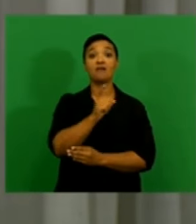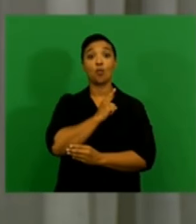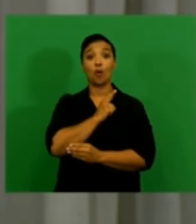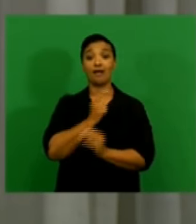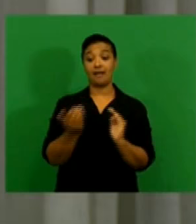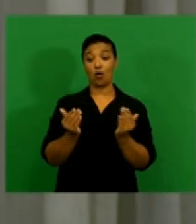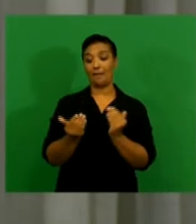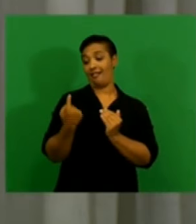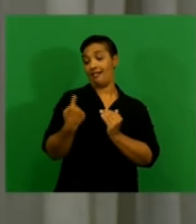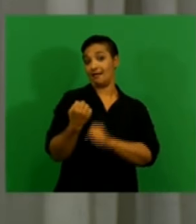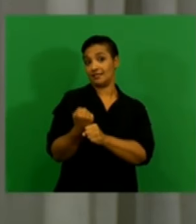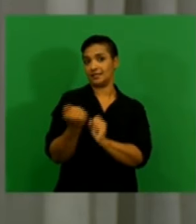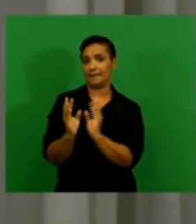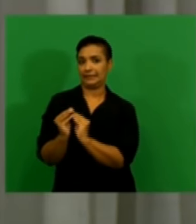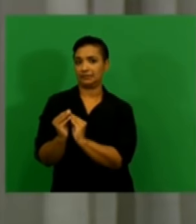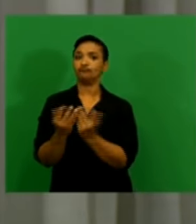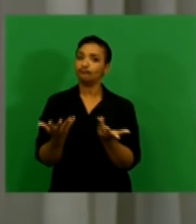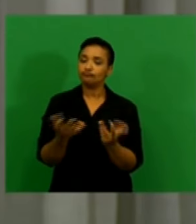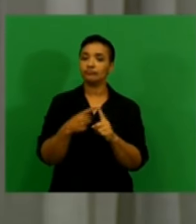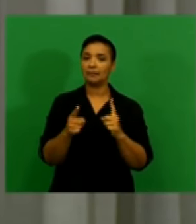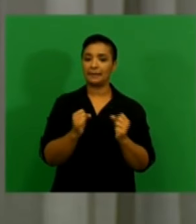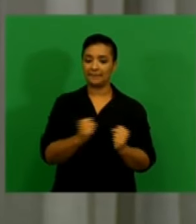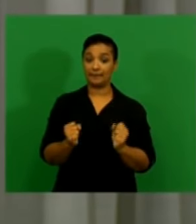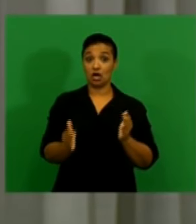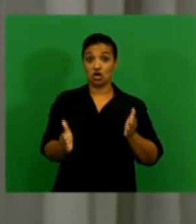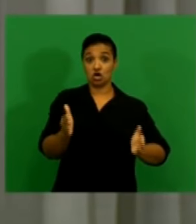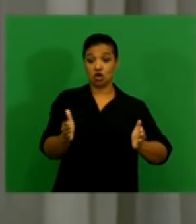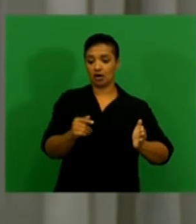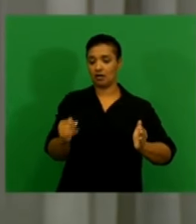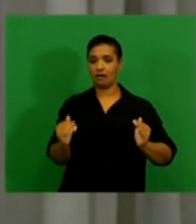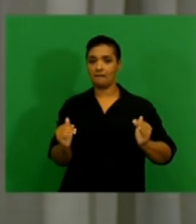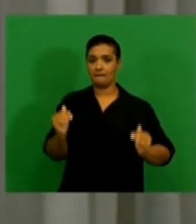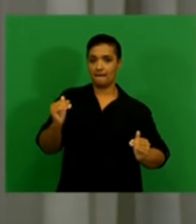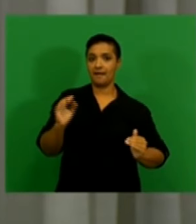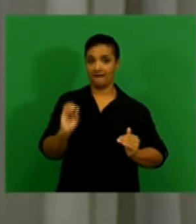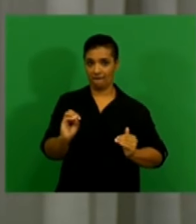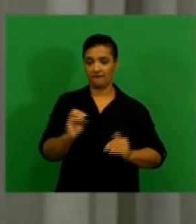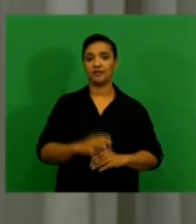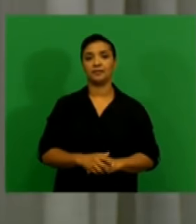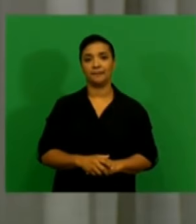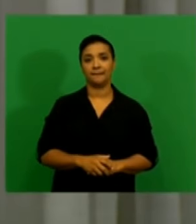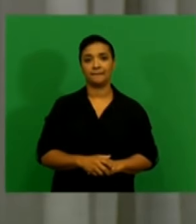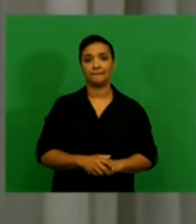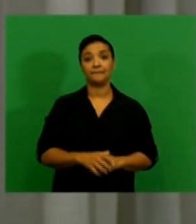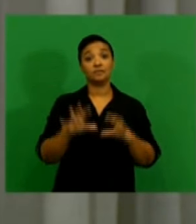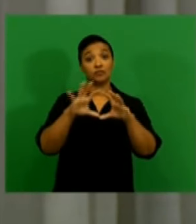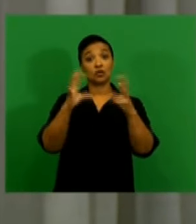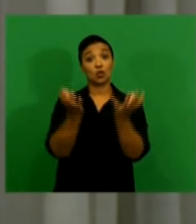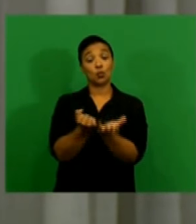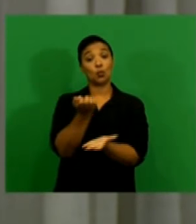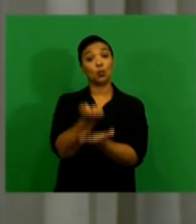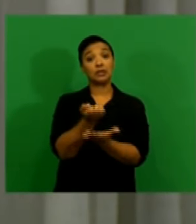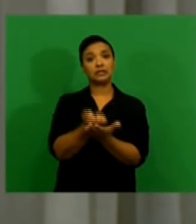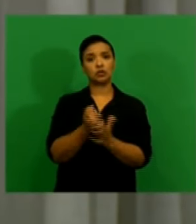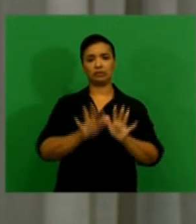the previous meeting, though remaining above the target range. The global economic outlook